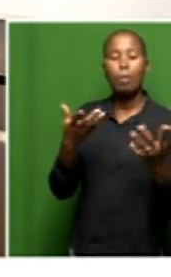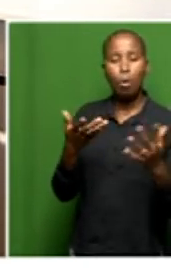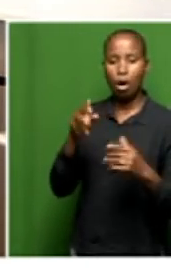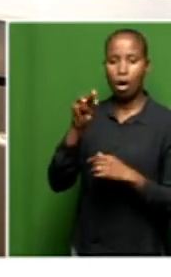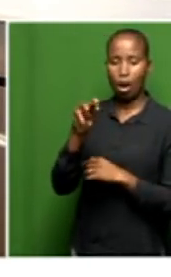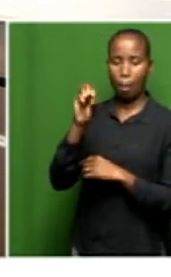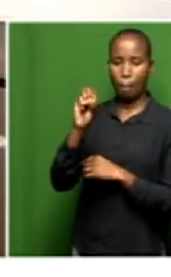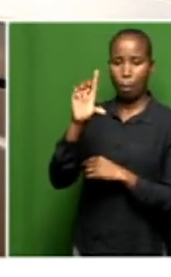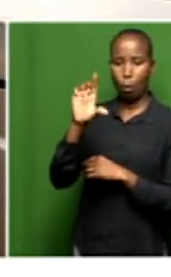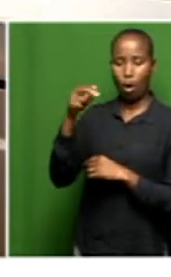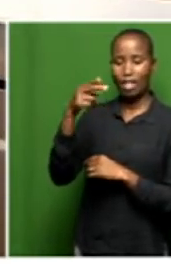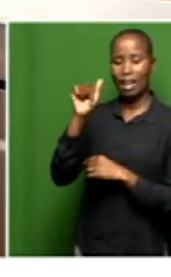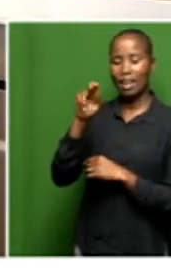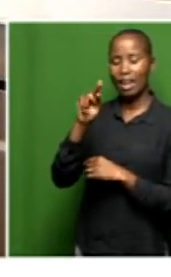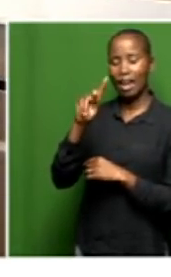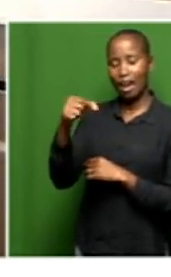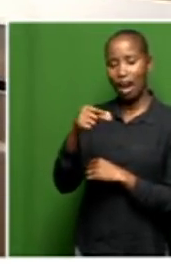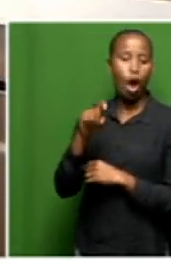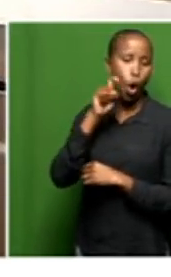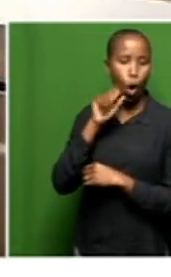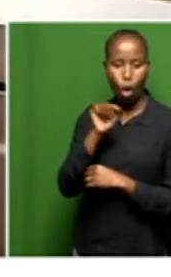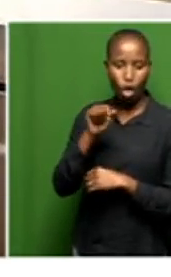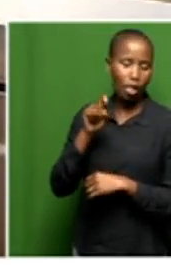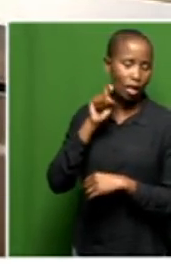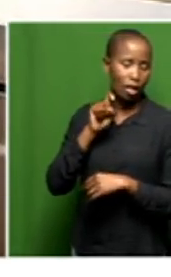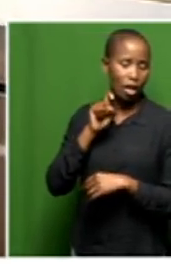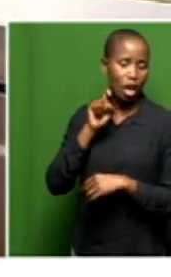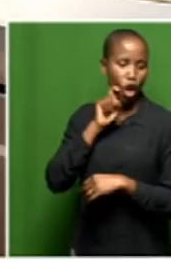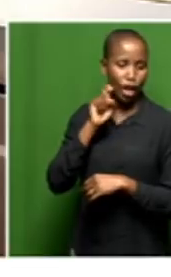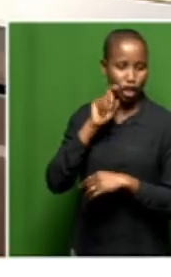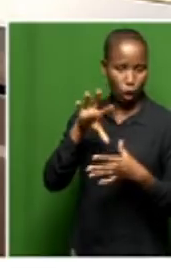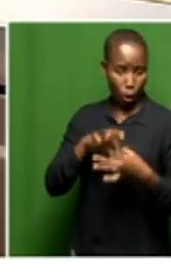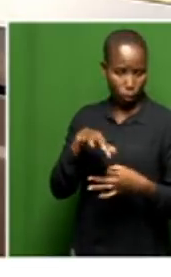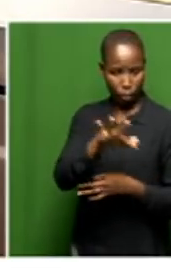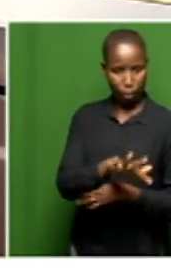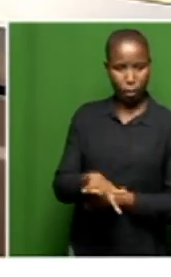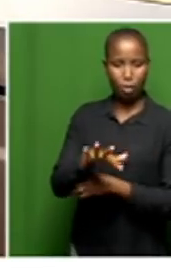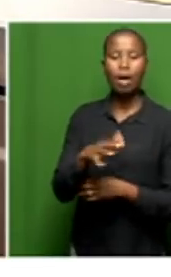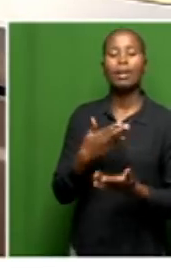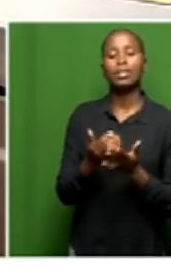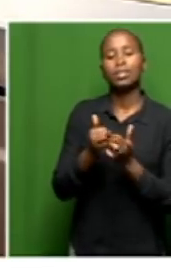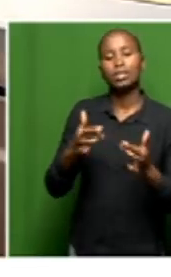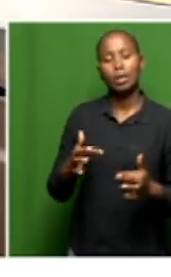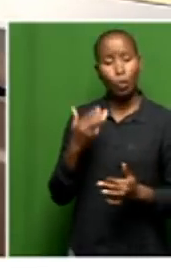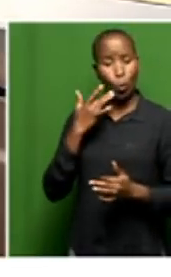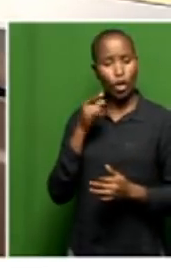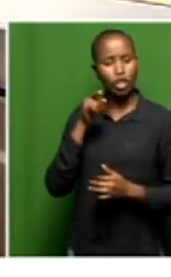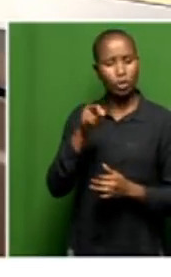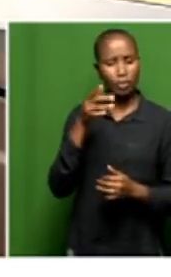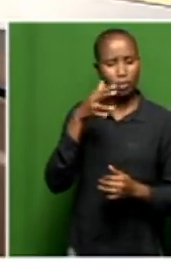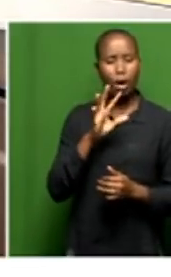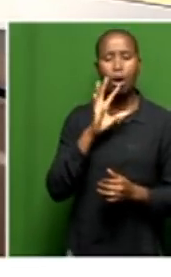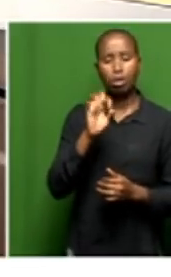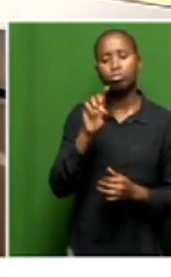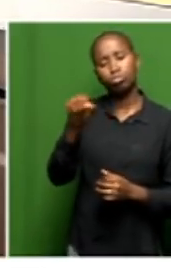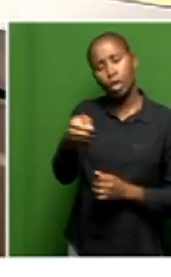20 old age home. Abhi, thanks so much for being with us this morning. So let's start by when you were asked to be the